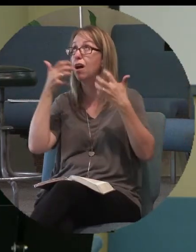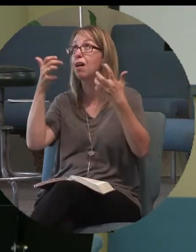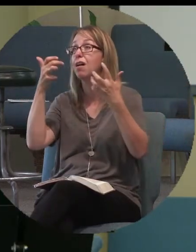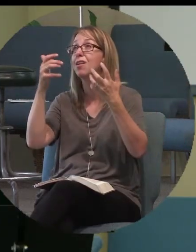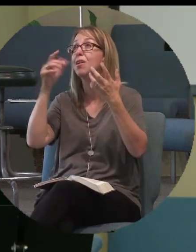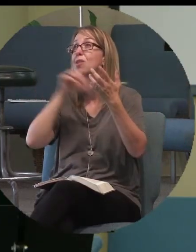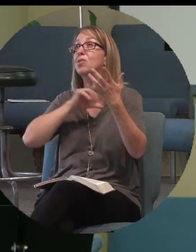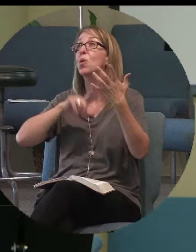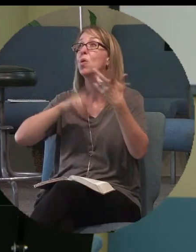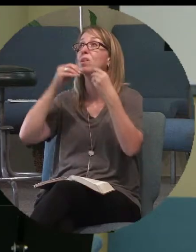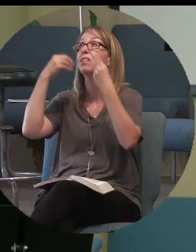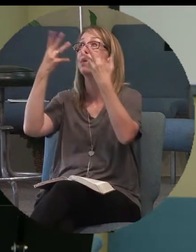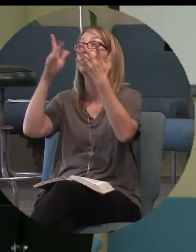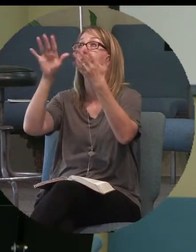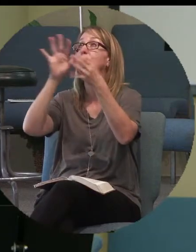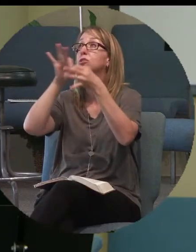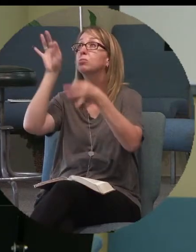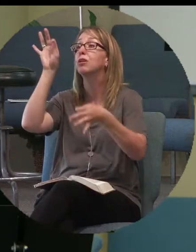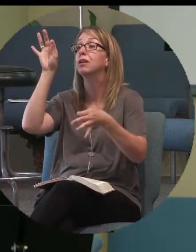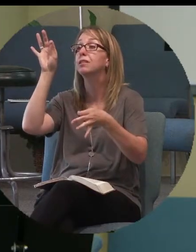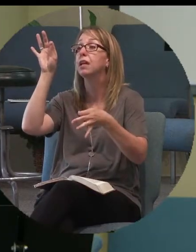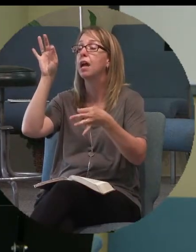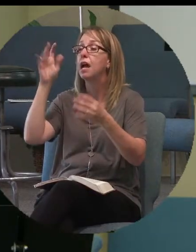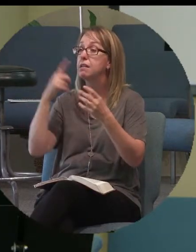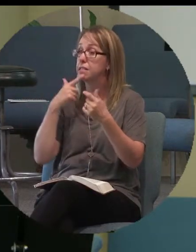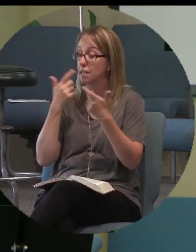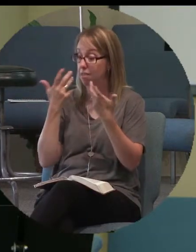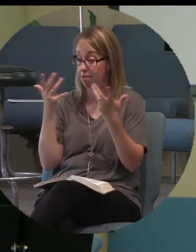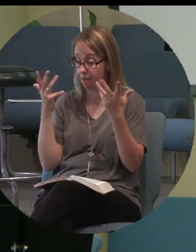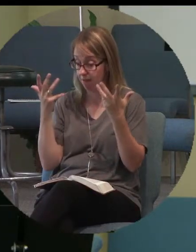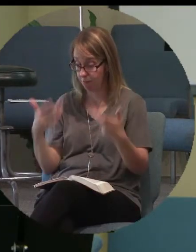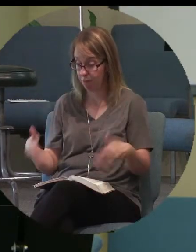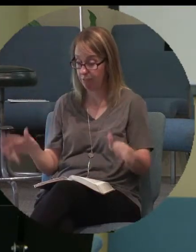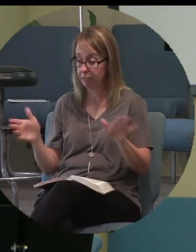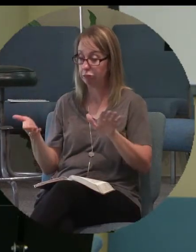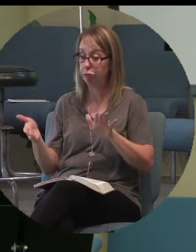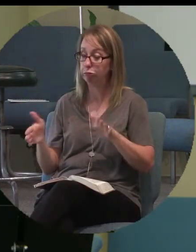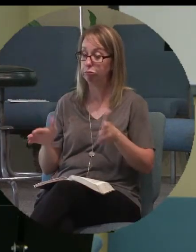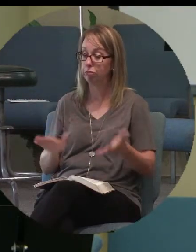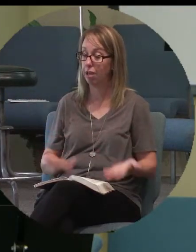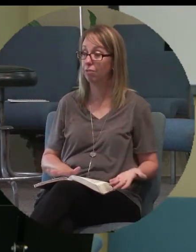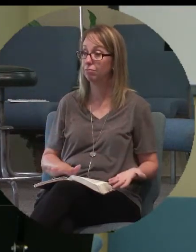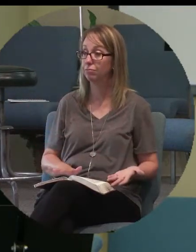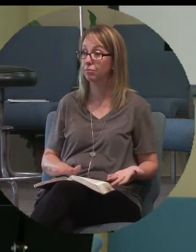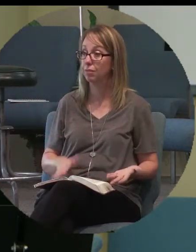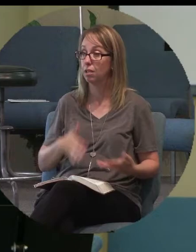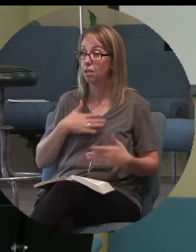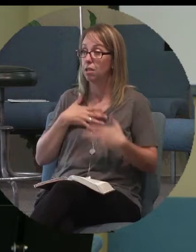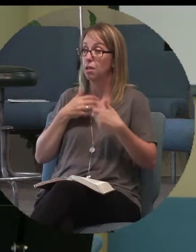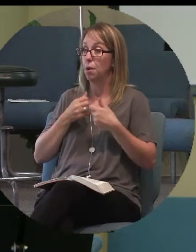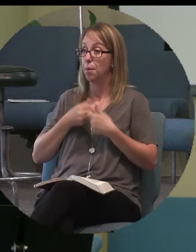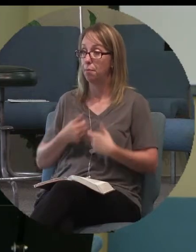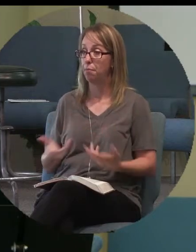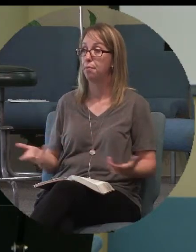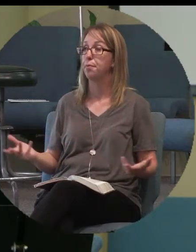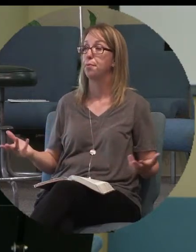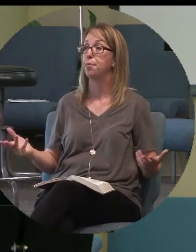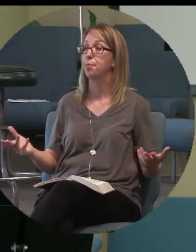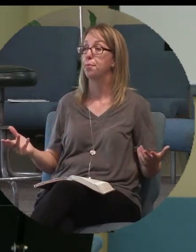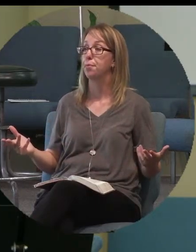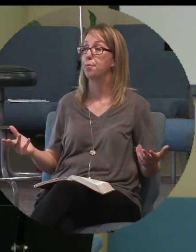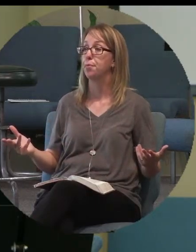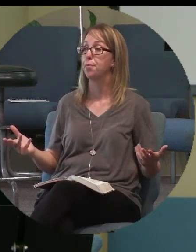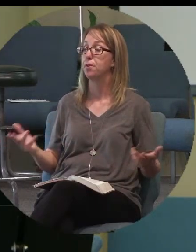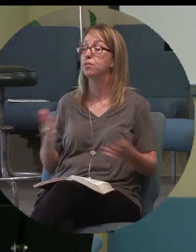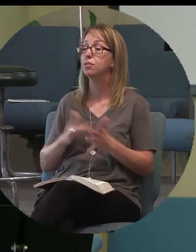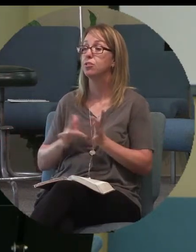spirit. And having said this, he died. He breathed his last breath. Jesus